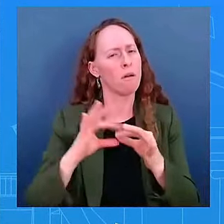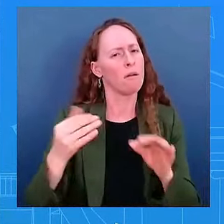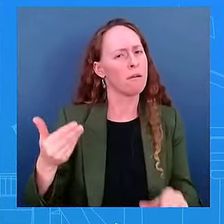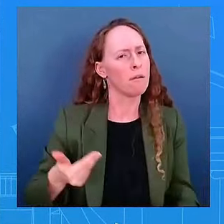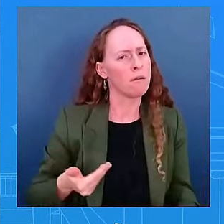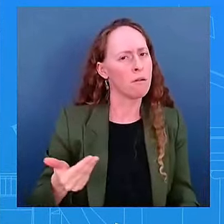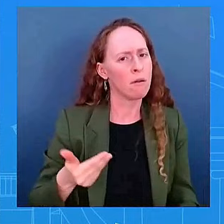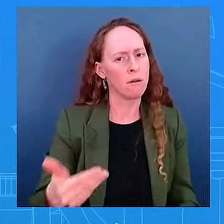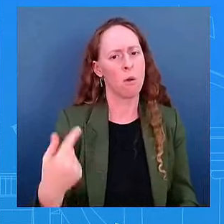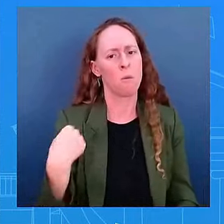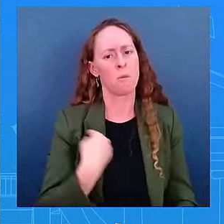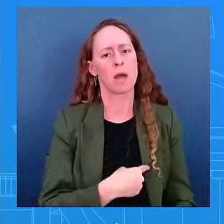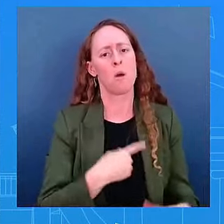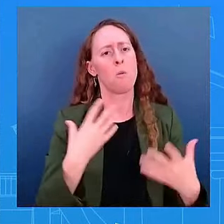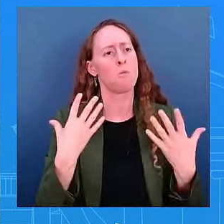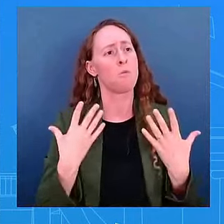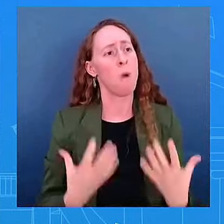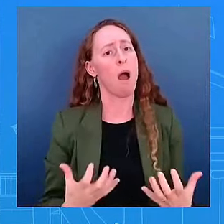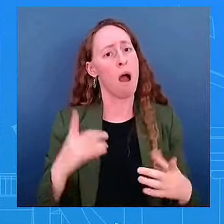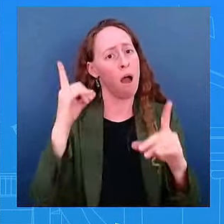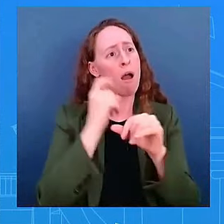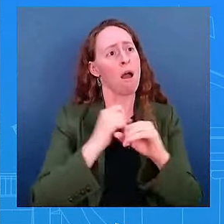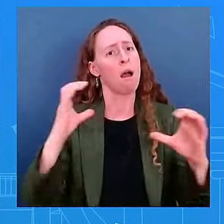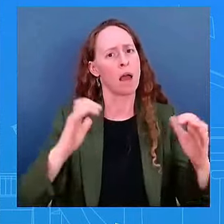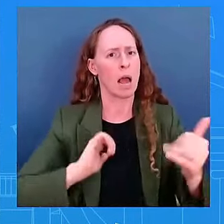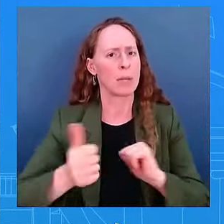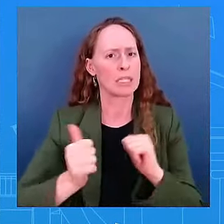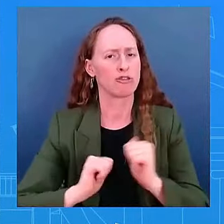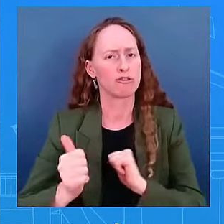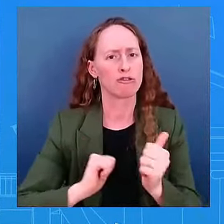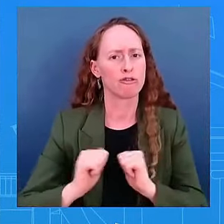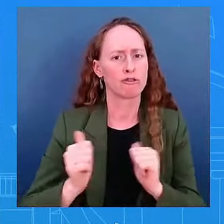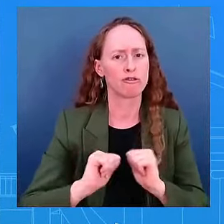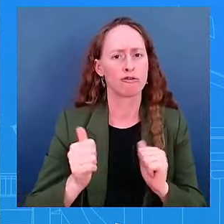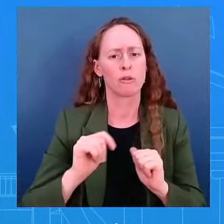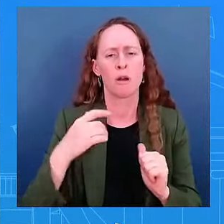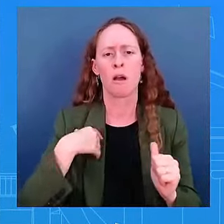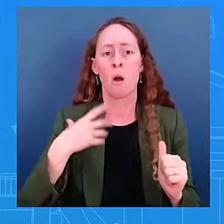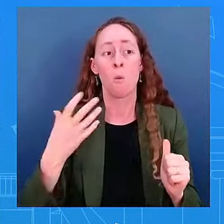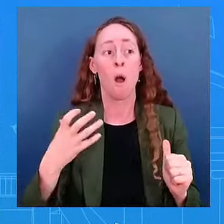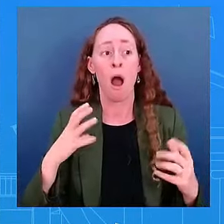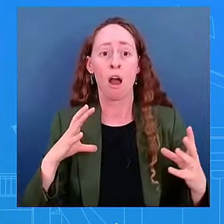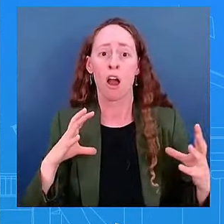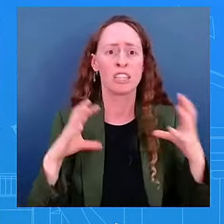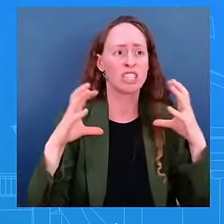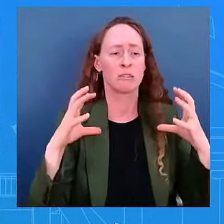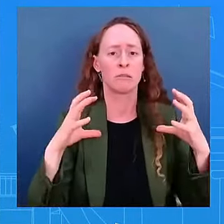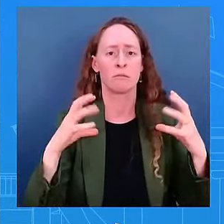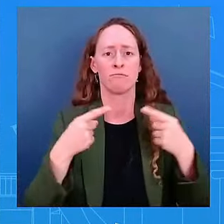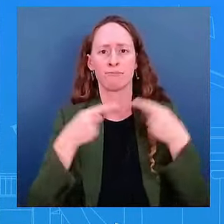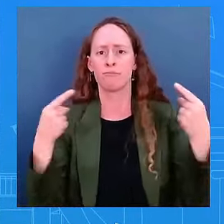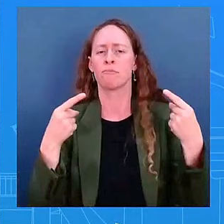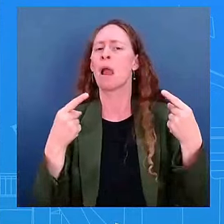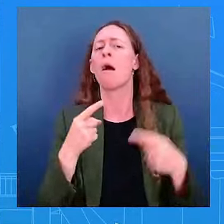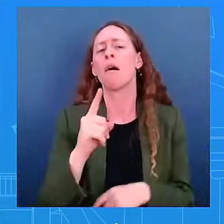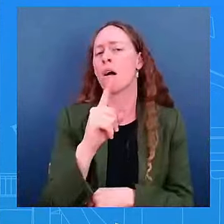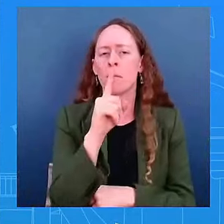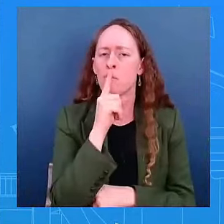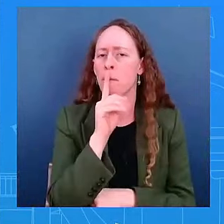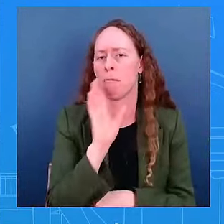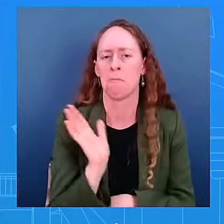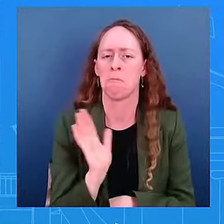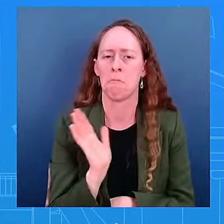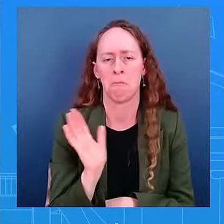conflict. That has been our goal from day one of this administration. You know, the president, as you know, met in a